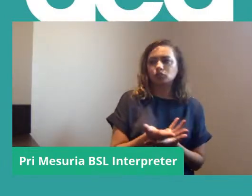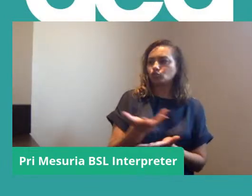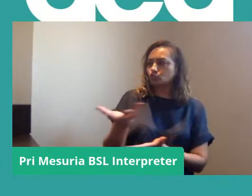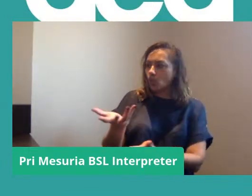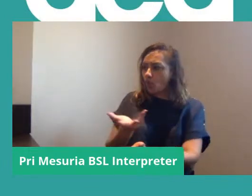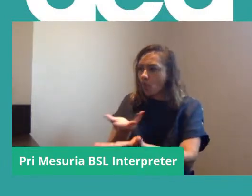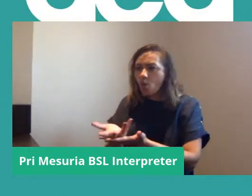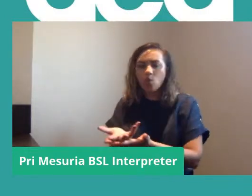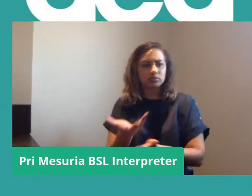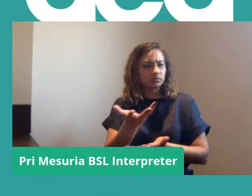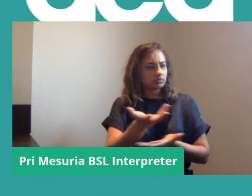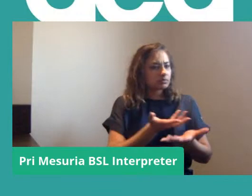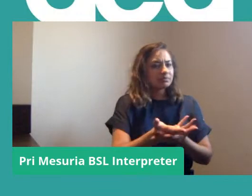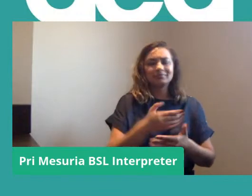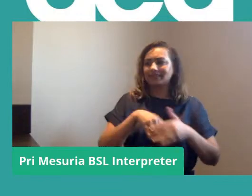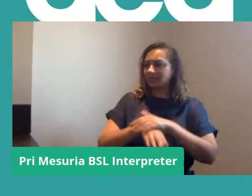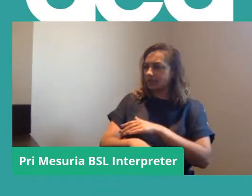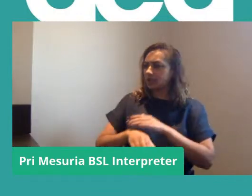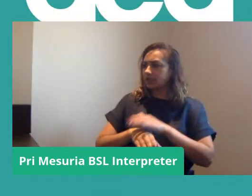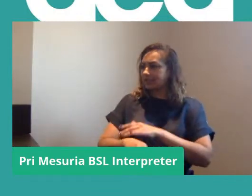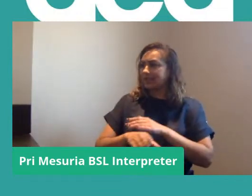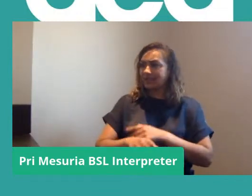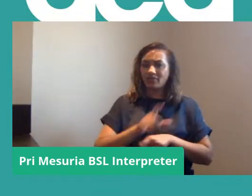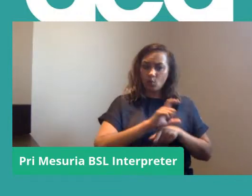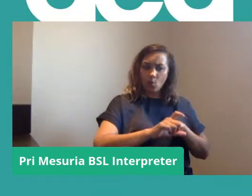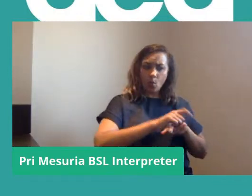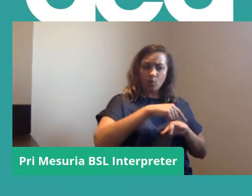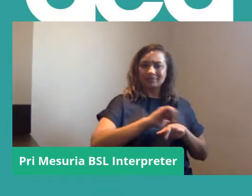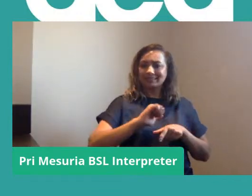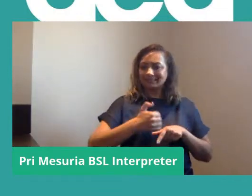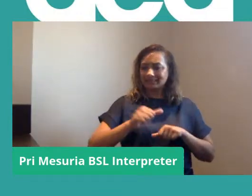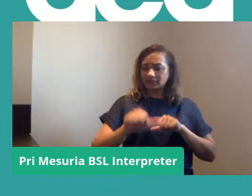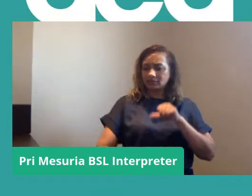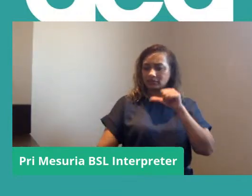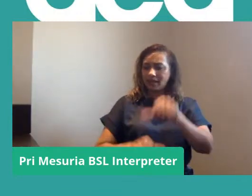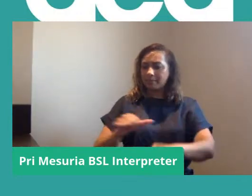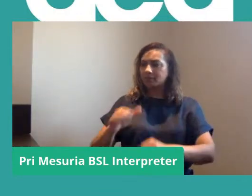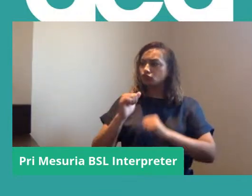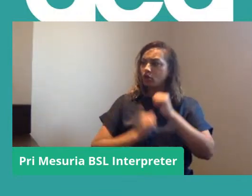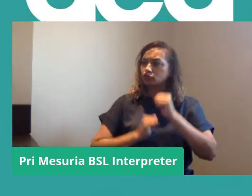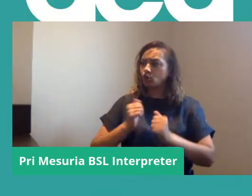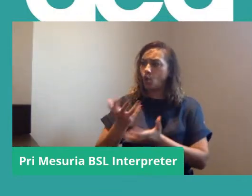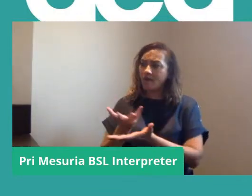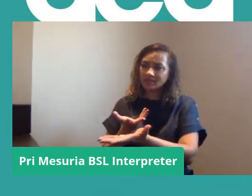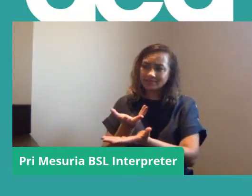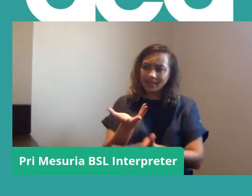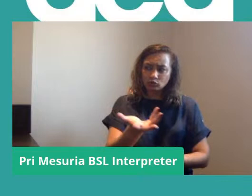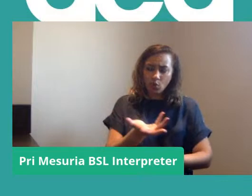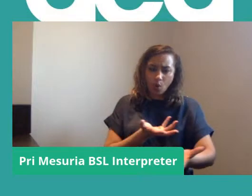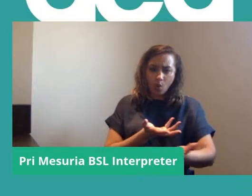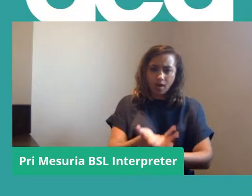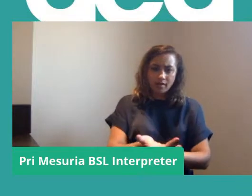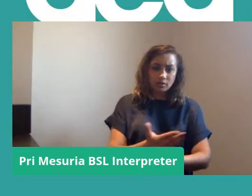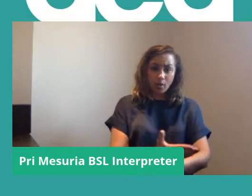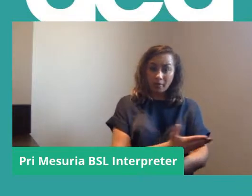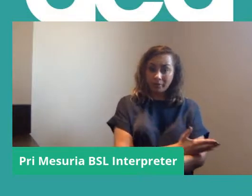in the organising for power training called a six-step structured organising conversation. Just before I joined this call, I was speaking